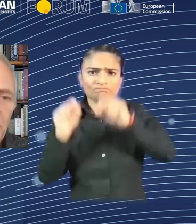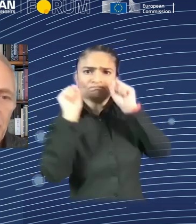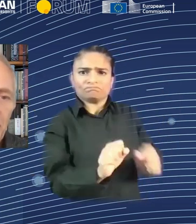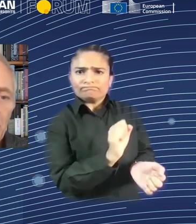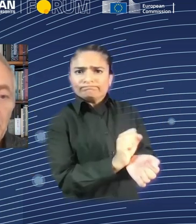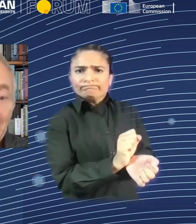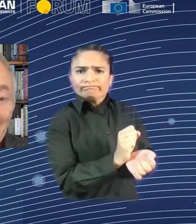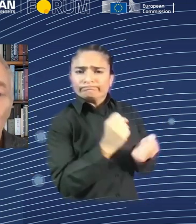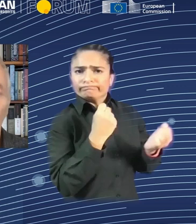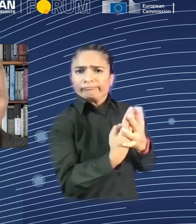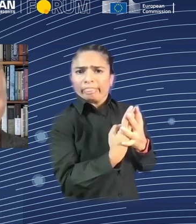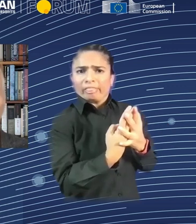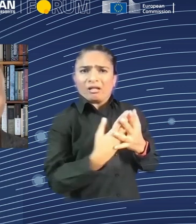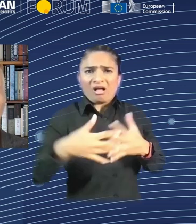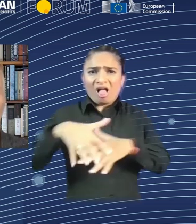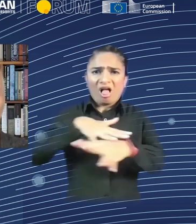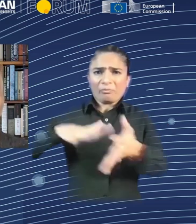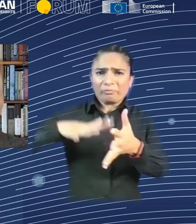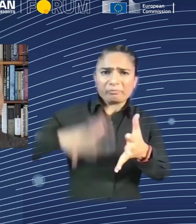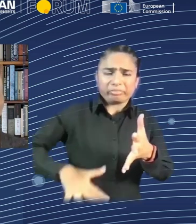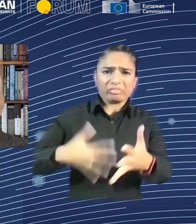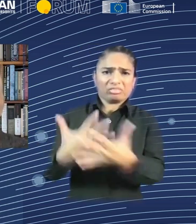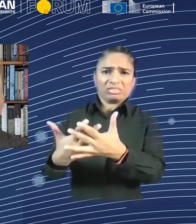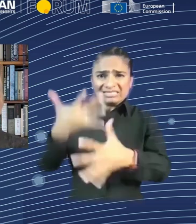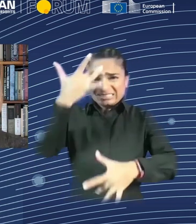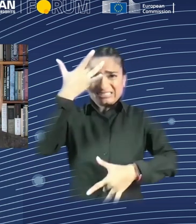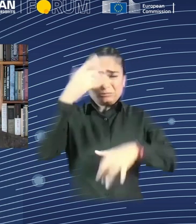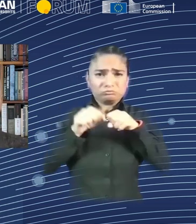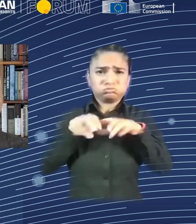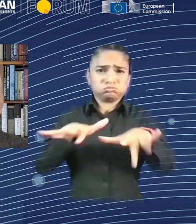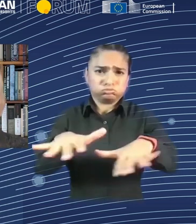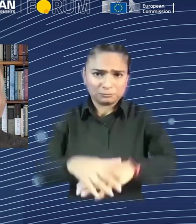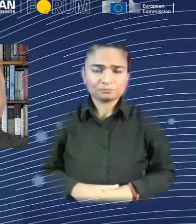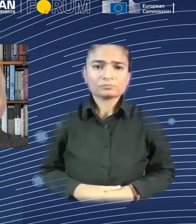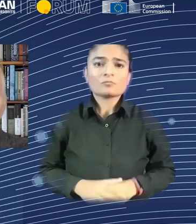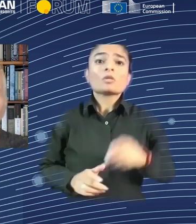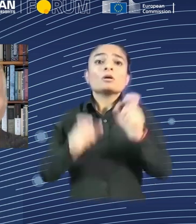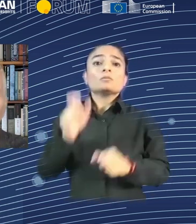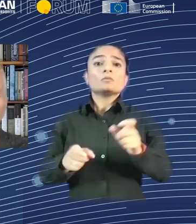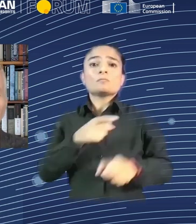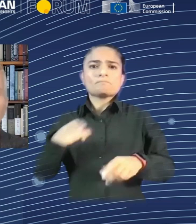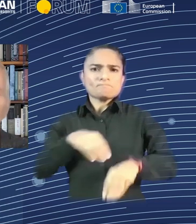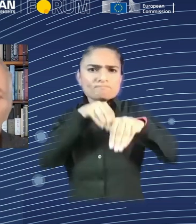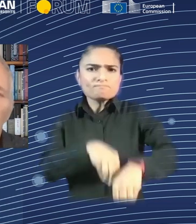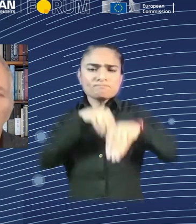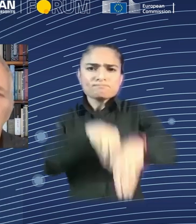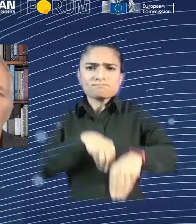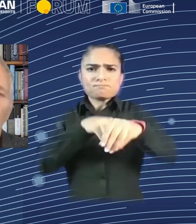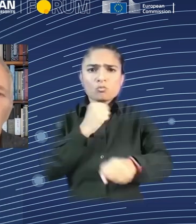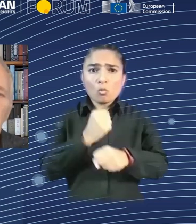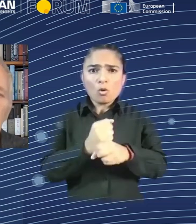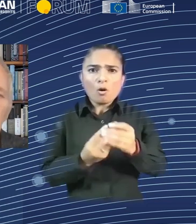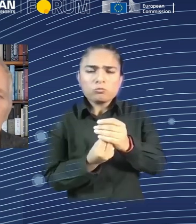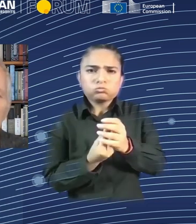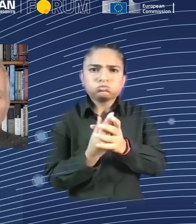Industrial Revolution did bring enormous benefits. Brad DeLong's wonderful book, Slouching Towards Utopia, describes how